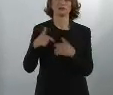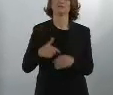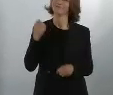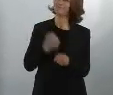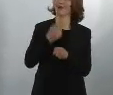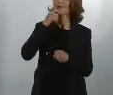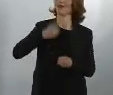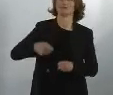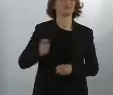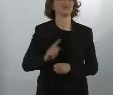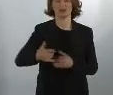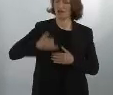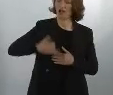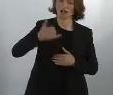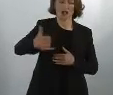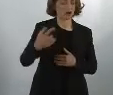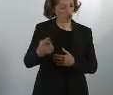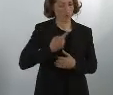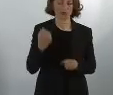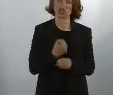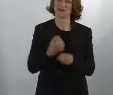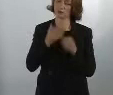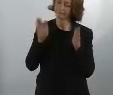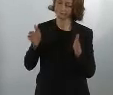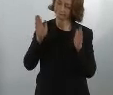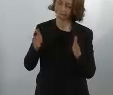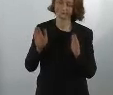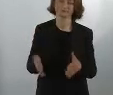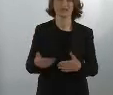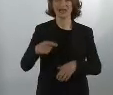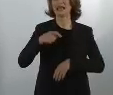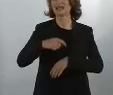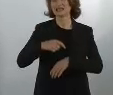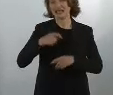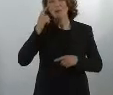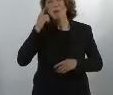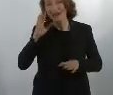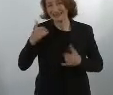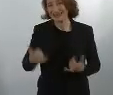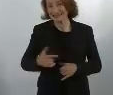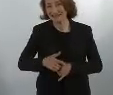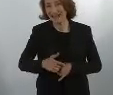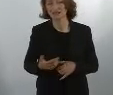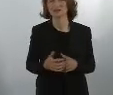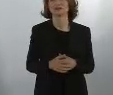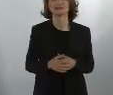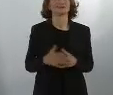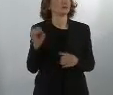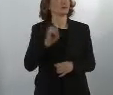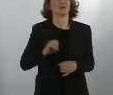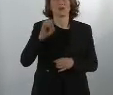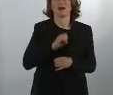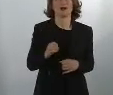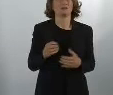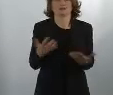that will keep us busy for the time to come, because